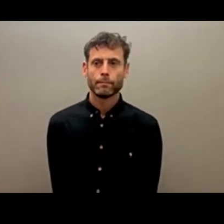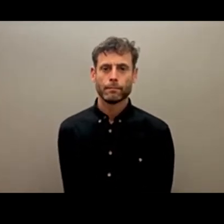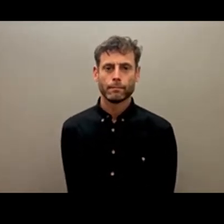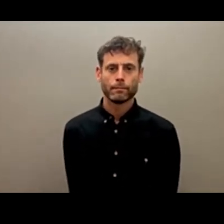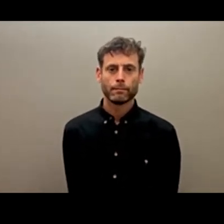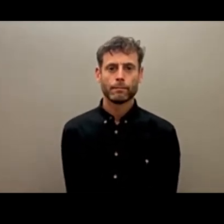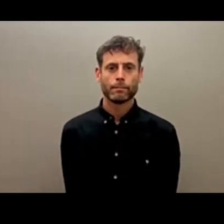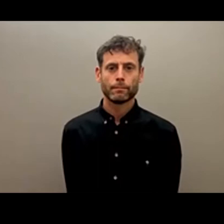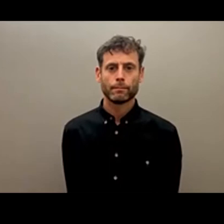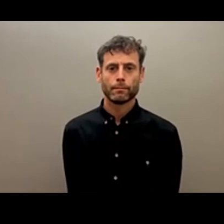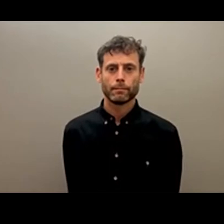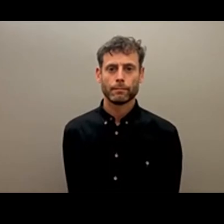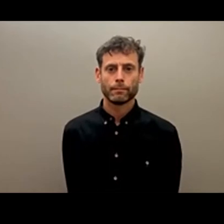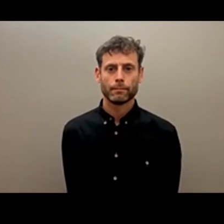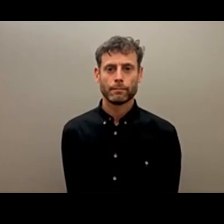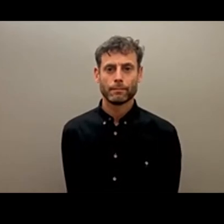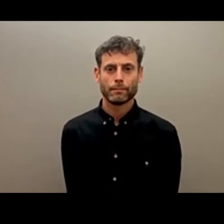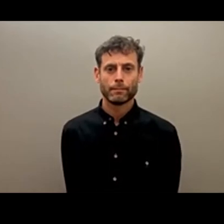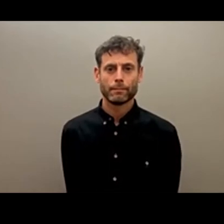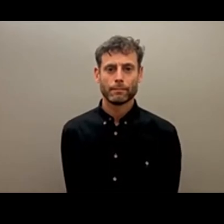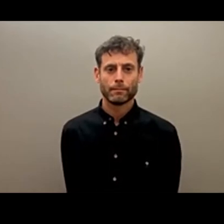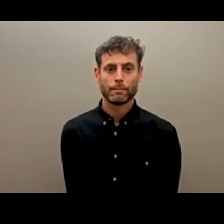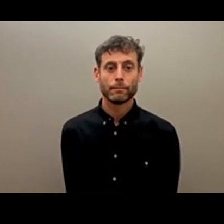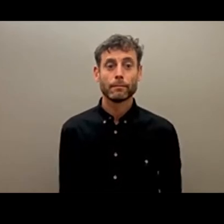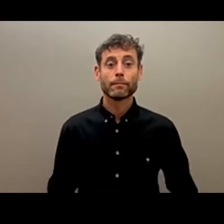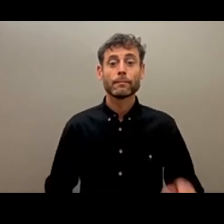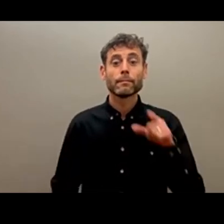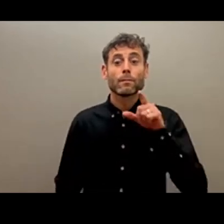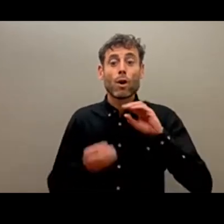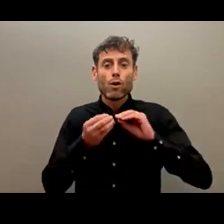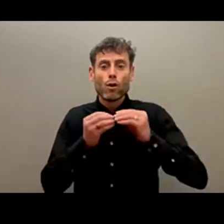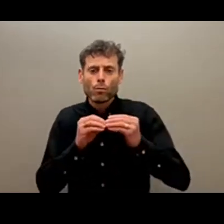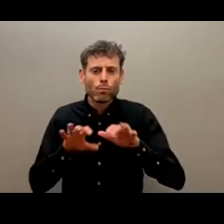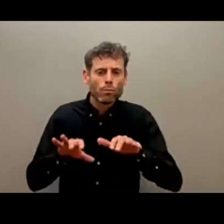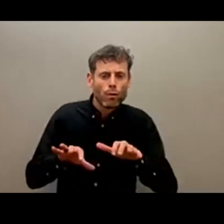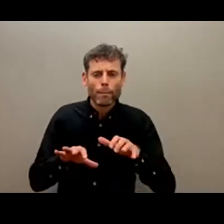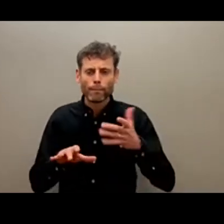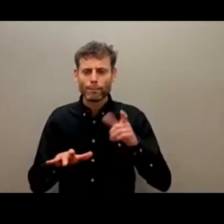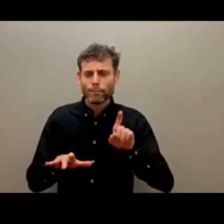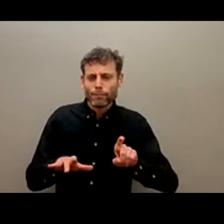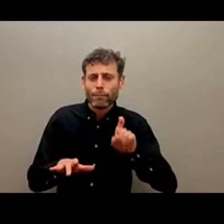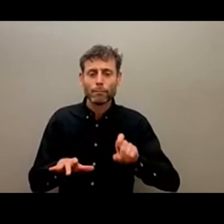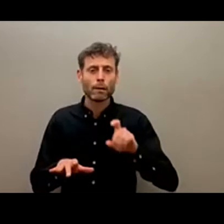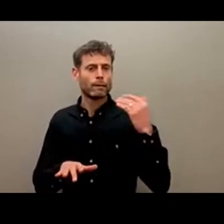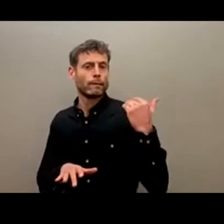If anyone has any issues answering the poll, just let me know. You can either send me a chat or just raise your hand.